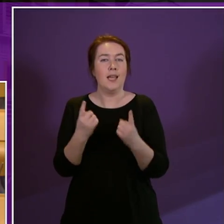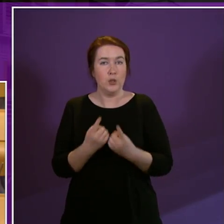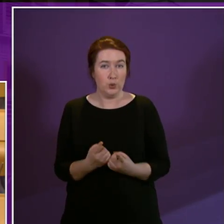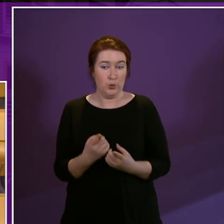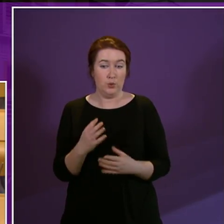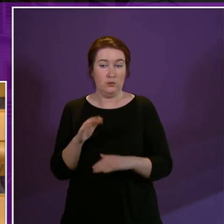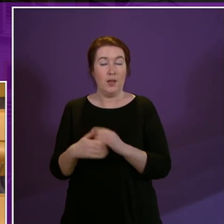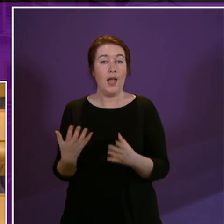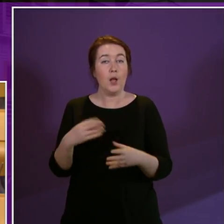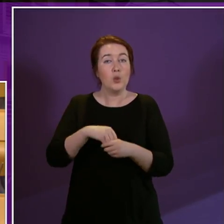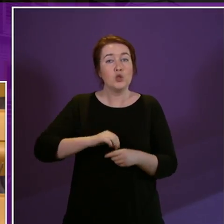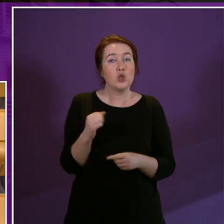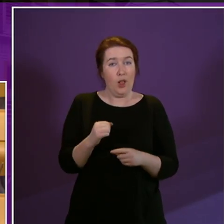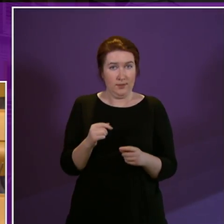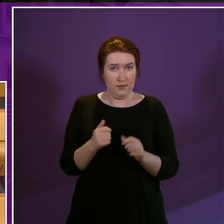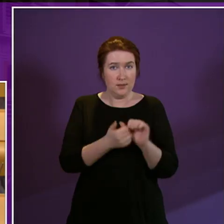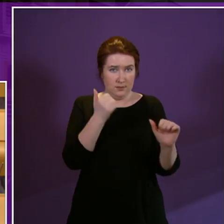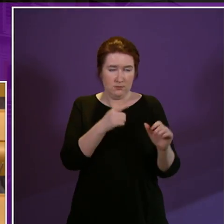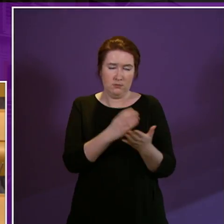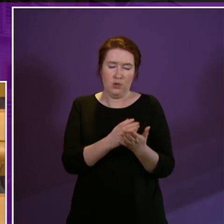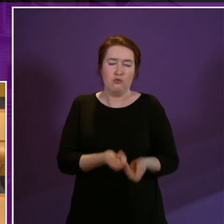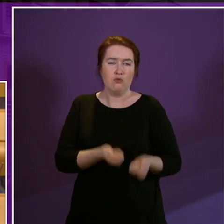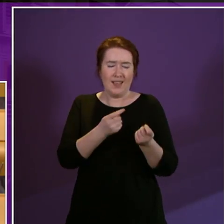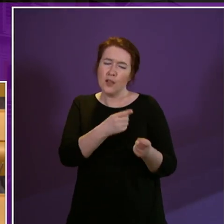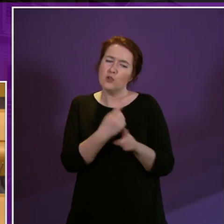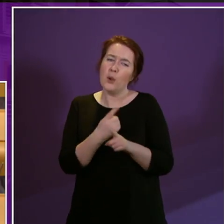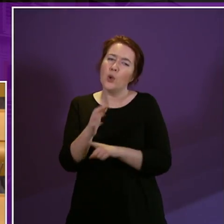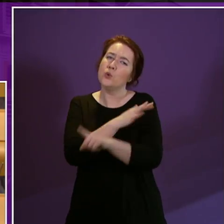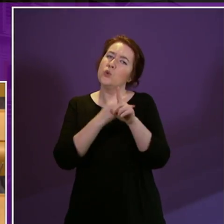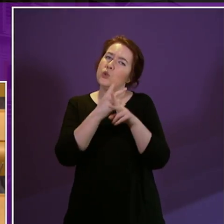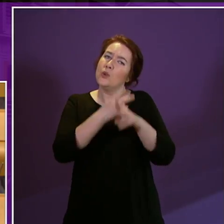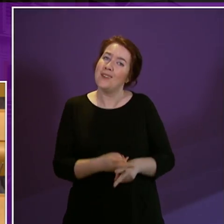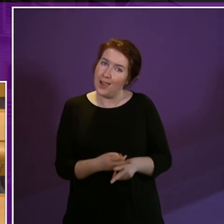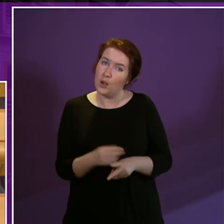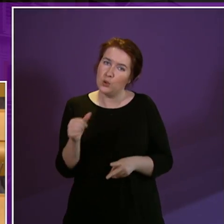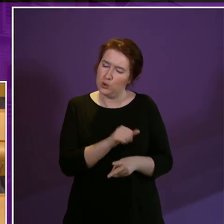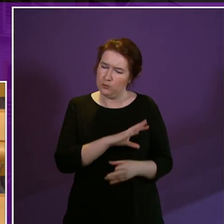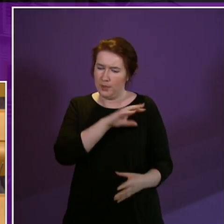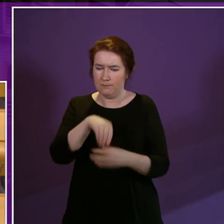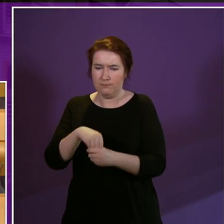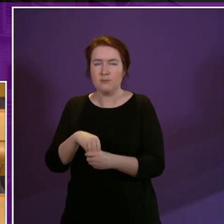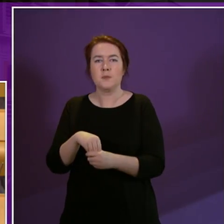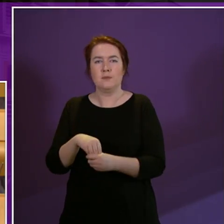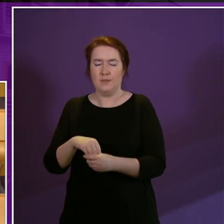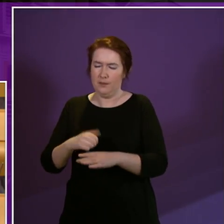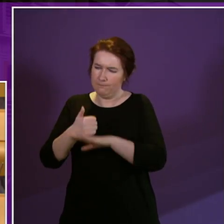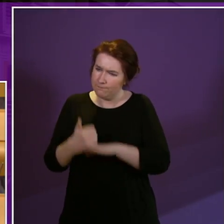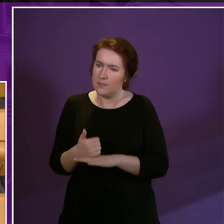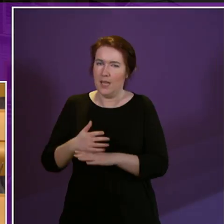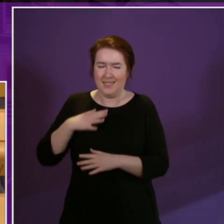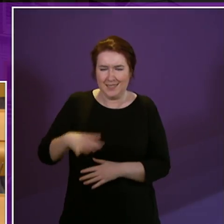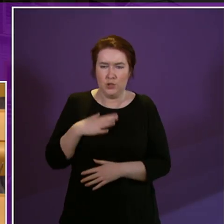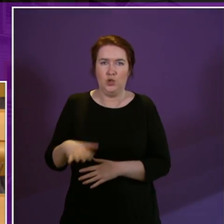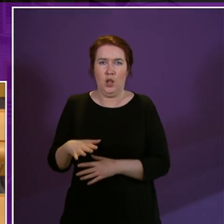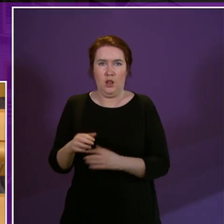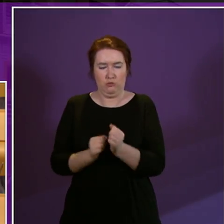Inclusion Scotland raise, they talk about social care being part of an essential infrastructure that is required